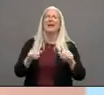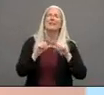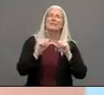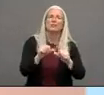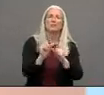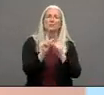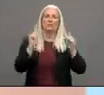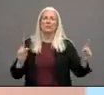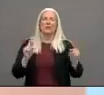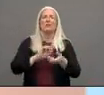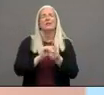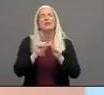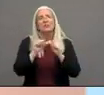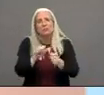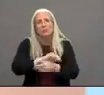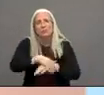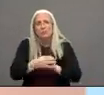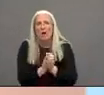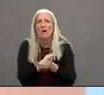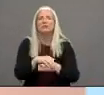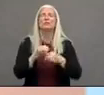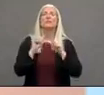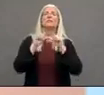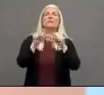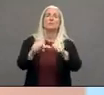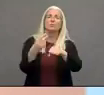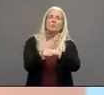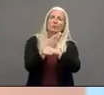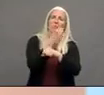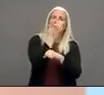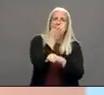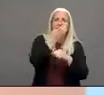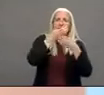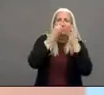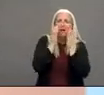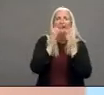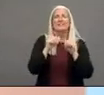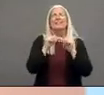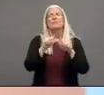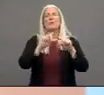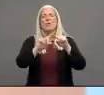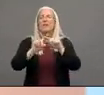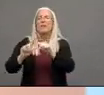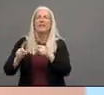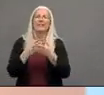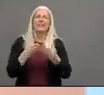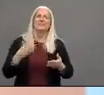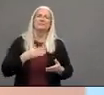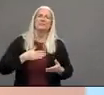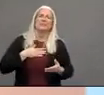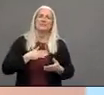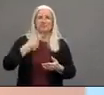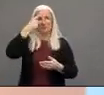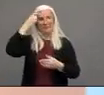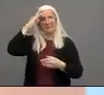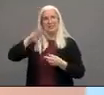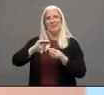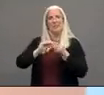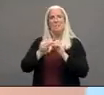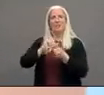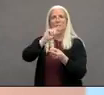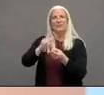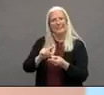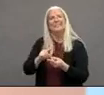face covering and continue those practices we know we've been at this for many many weeks and we have to continue to keep going